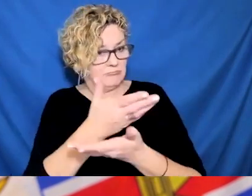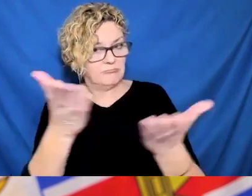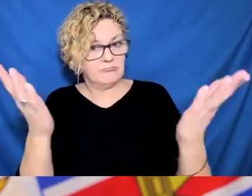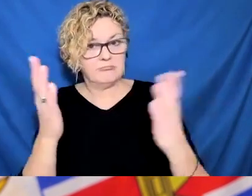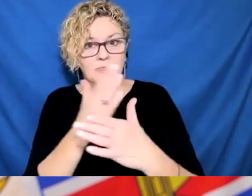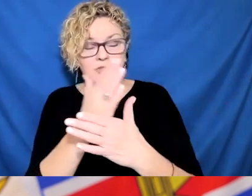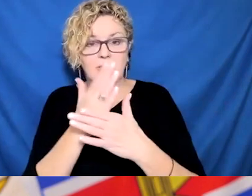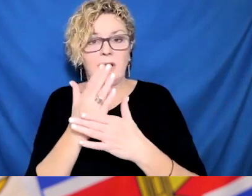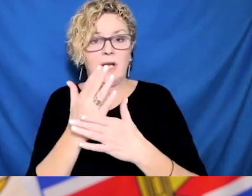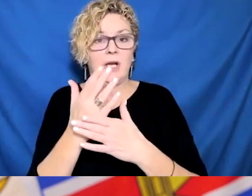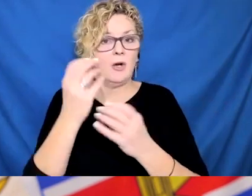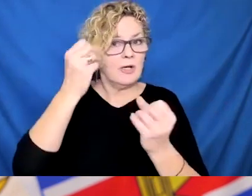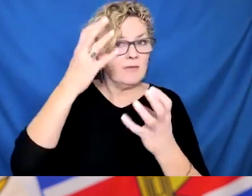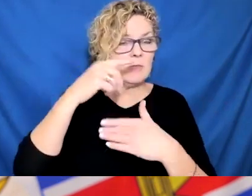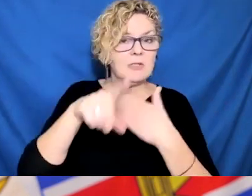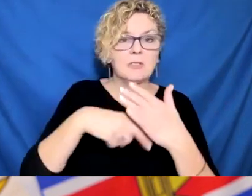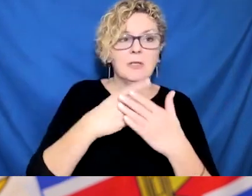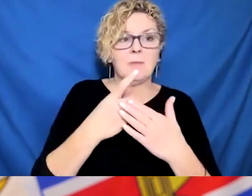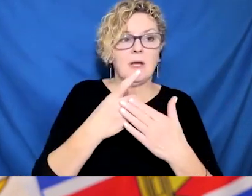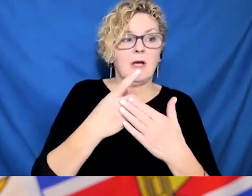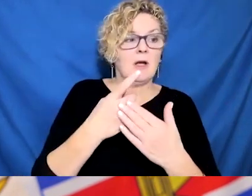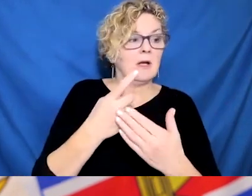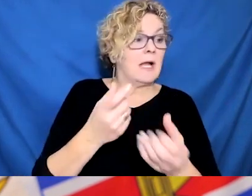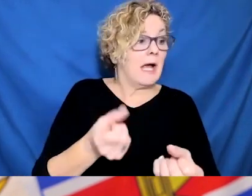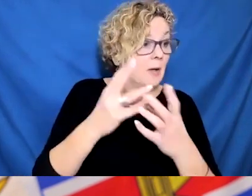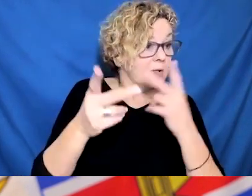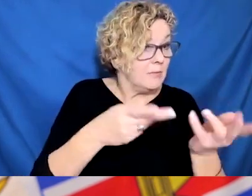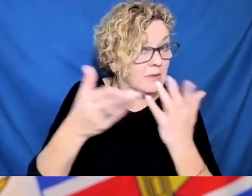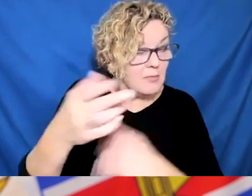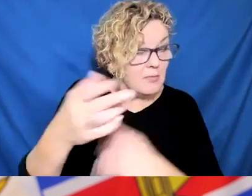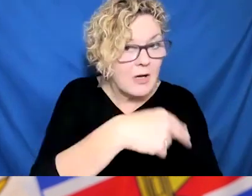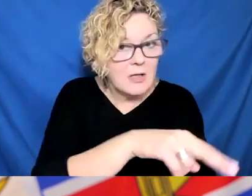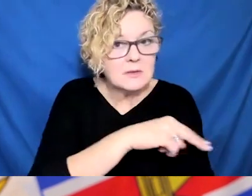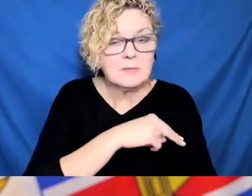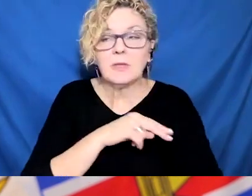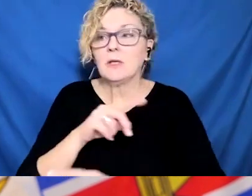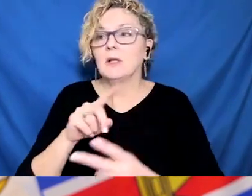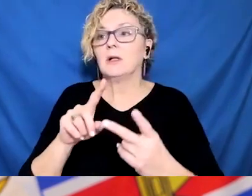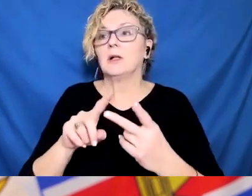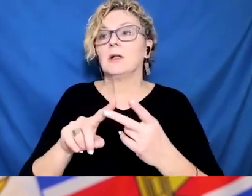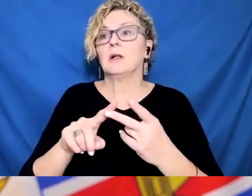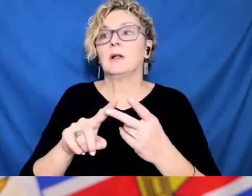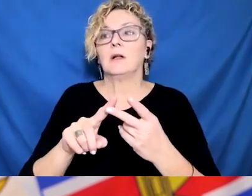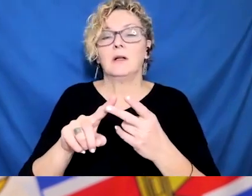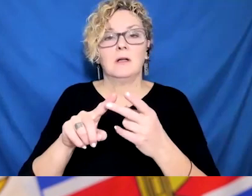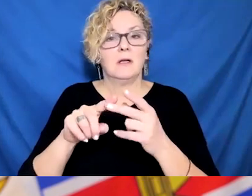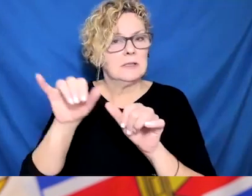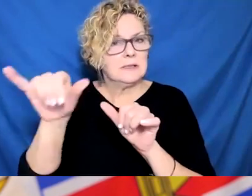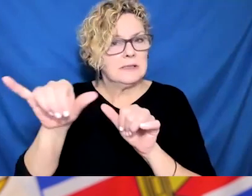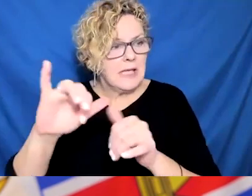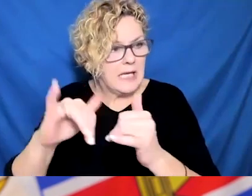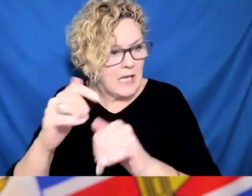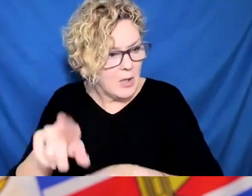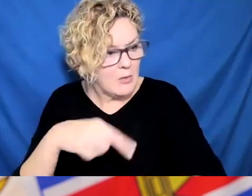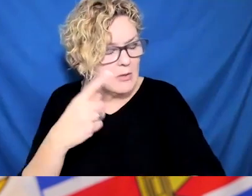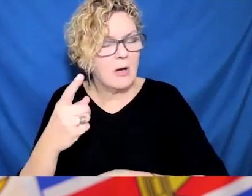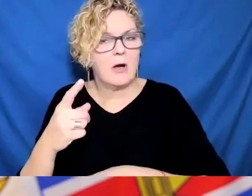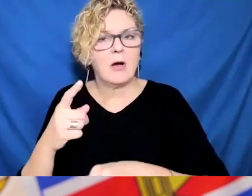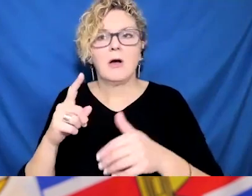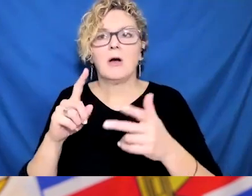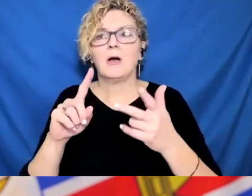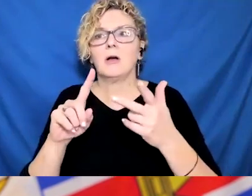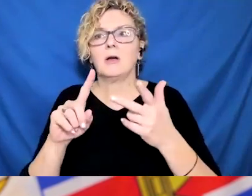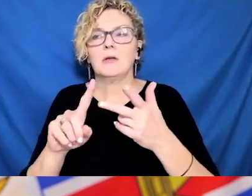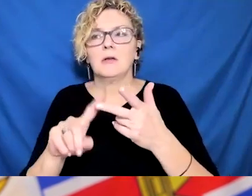for new updated guidelines around visitation. You know, when should we expect to see those new guidelines around